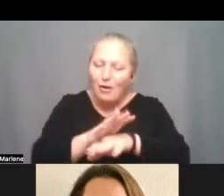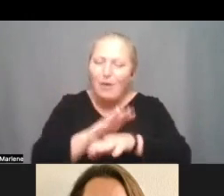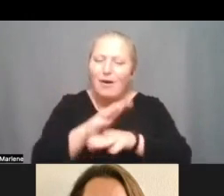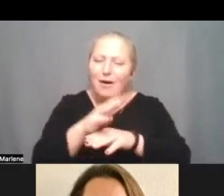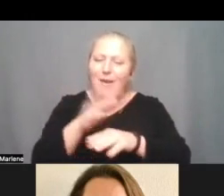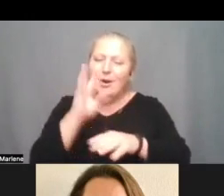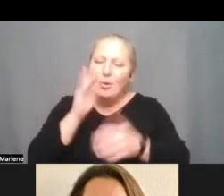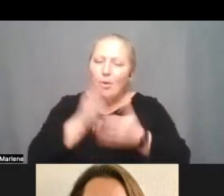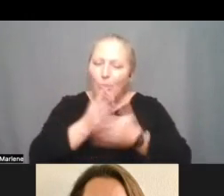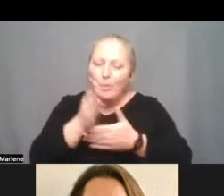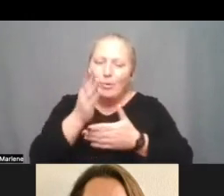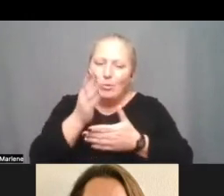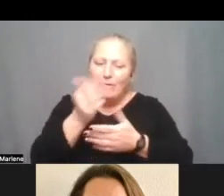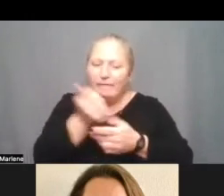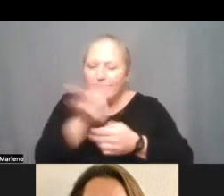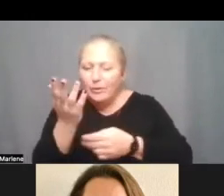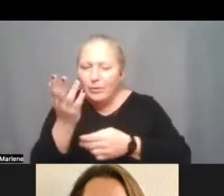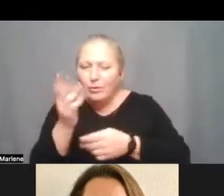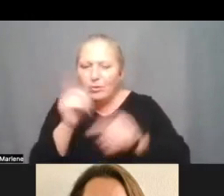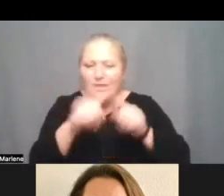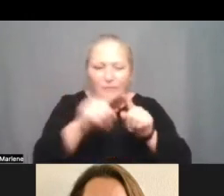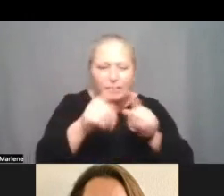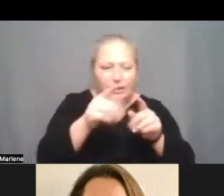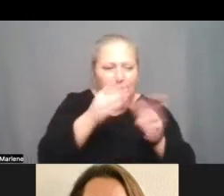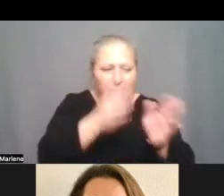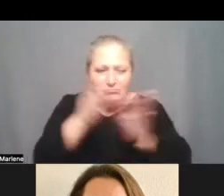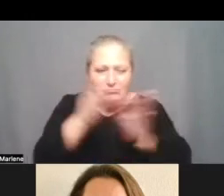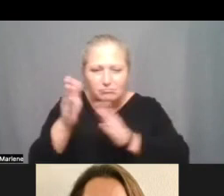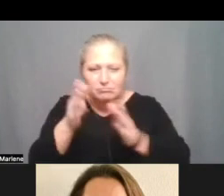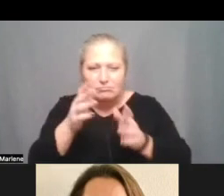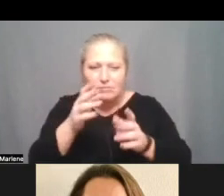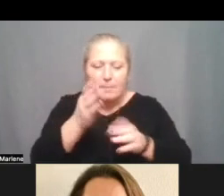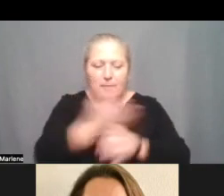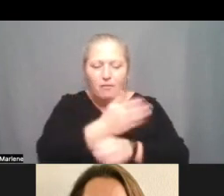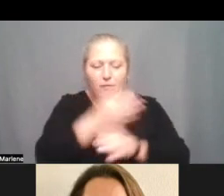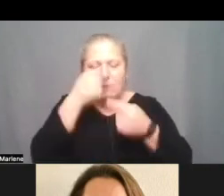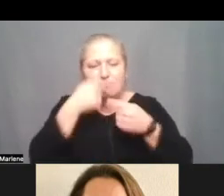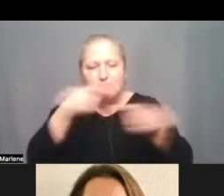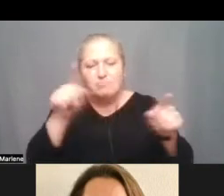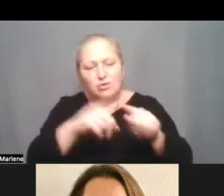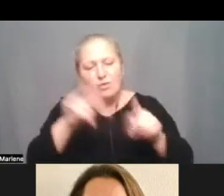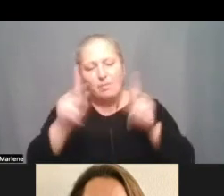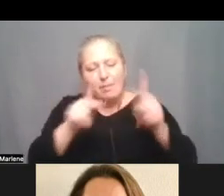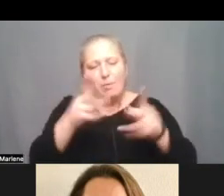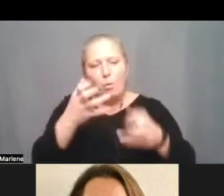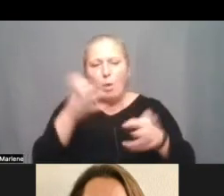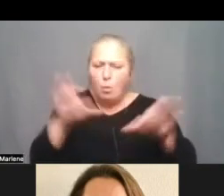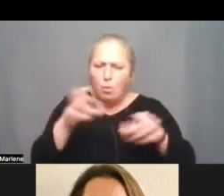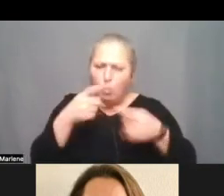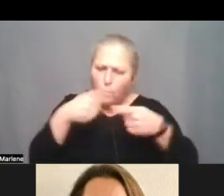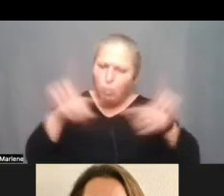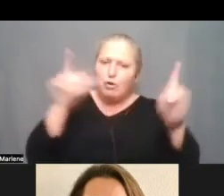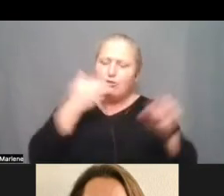through several beta uh versions before we put it out to the public because we really want it to work very well when we get it out there